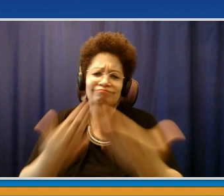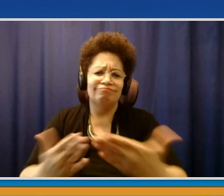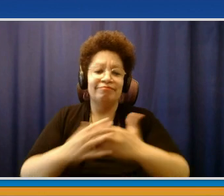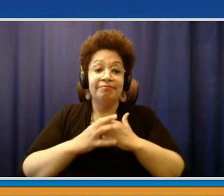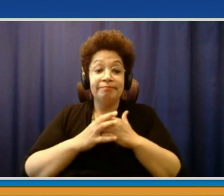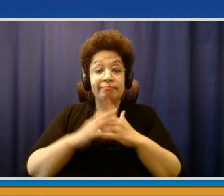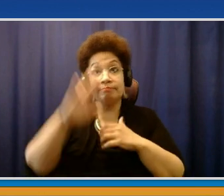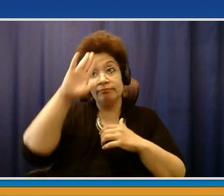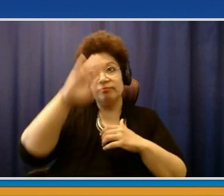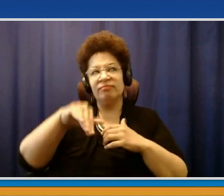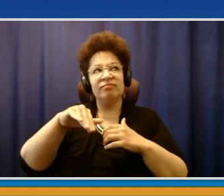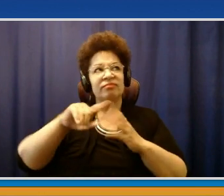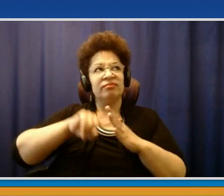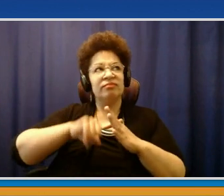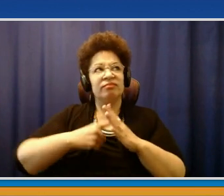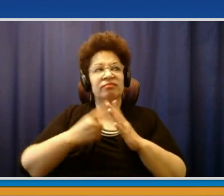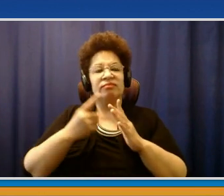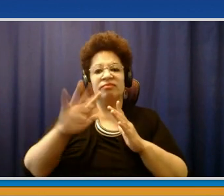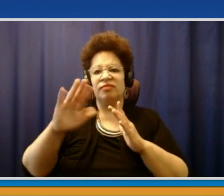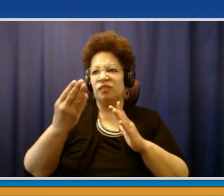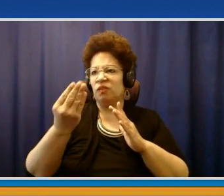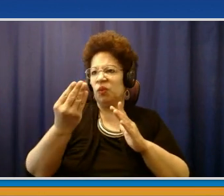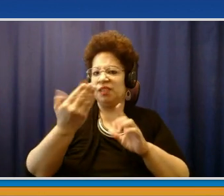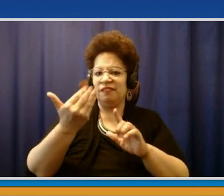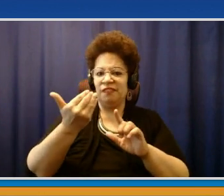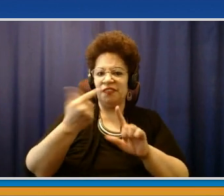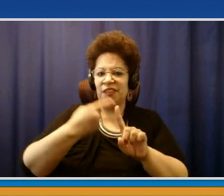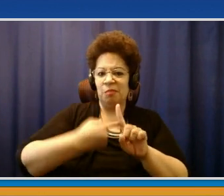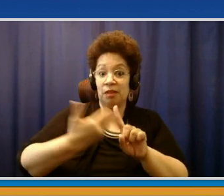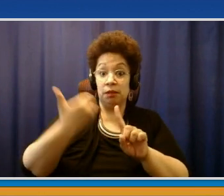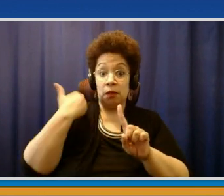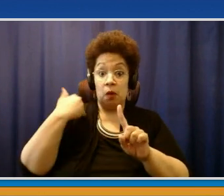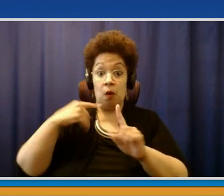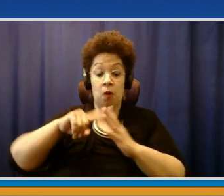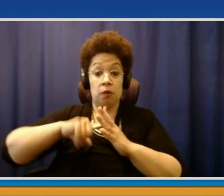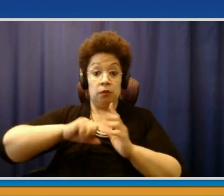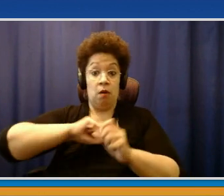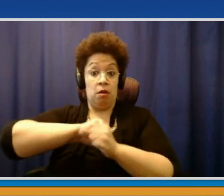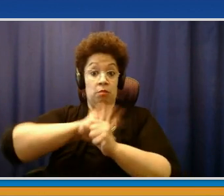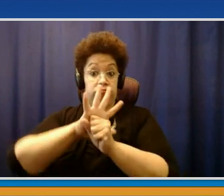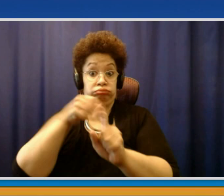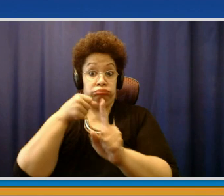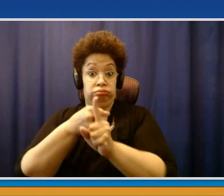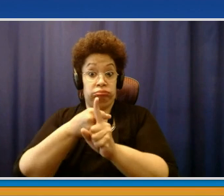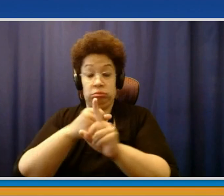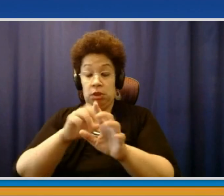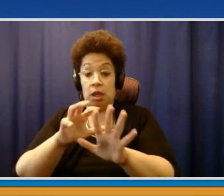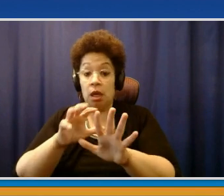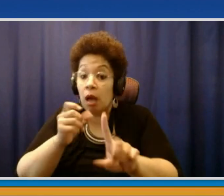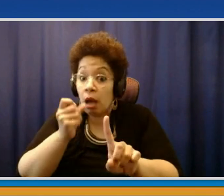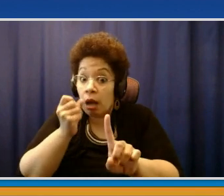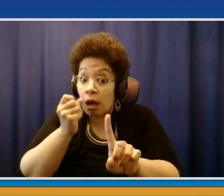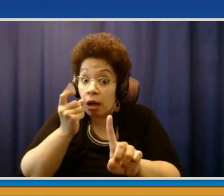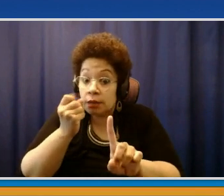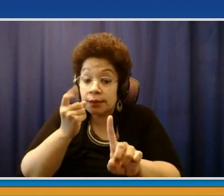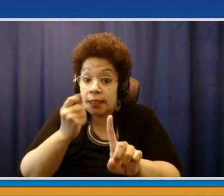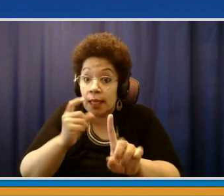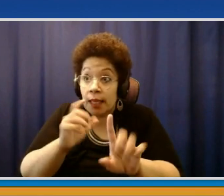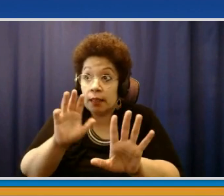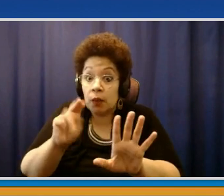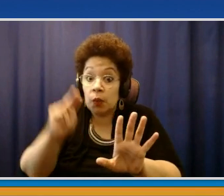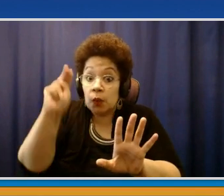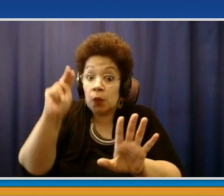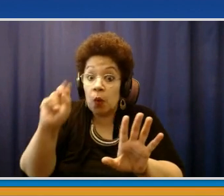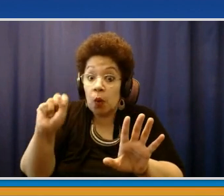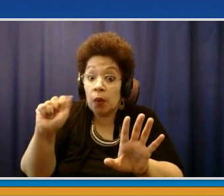14, 15 months. And my biggest problem at the time was I have two nursing homes in town. And I think as all of you know, we had a lot of COVID